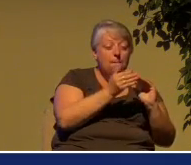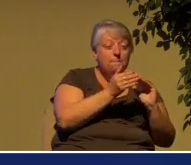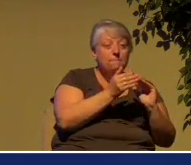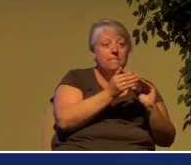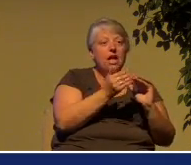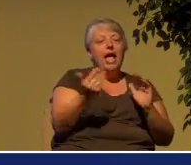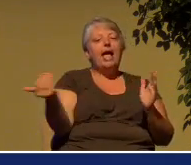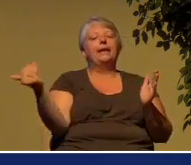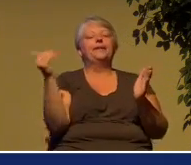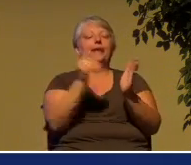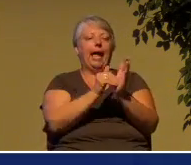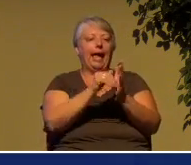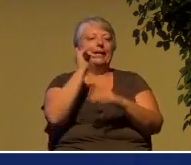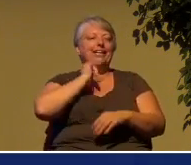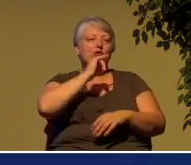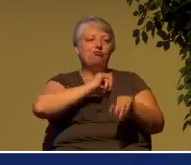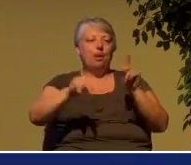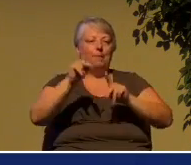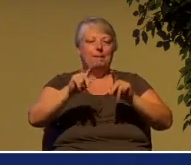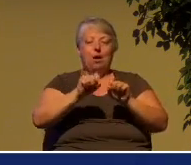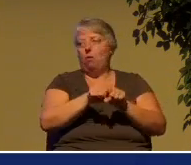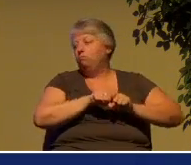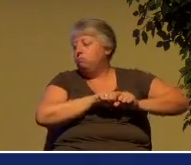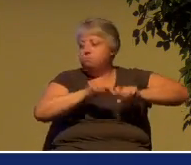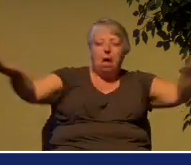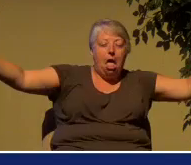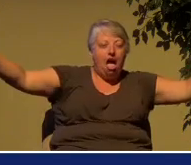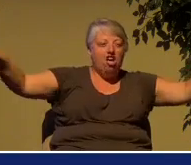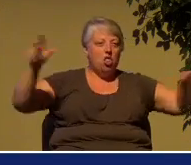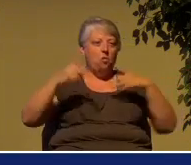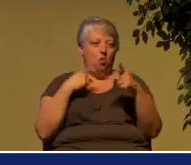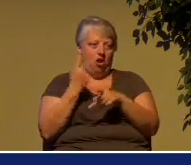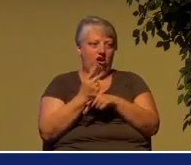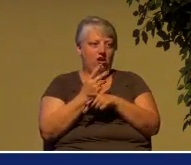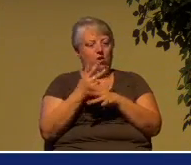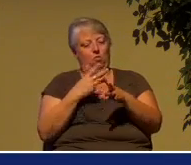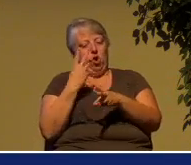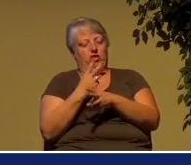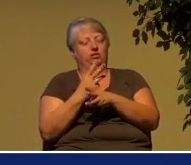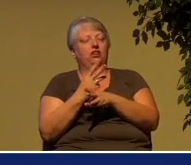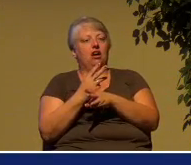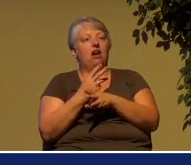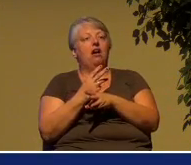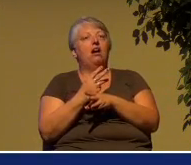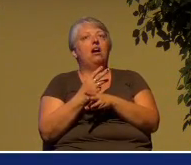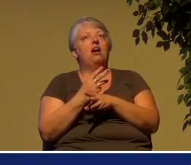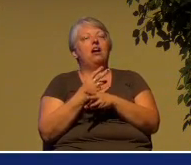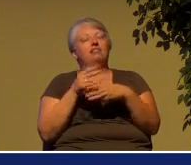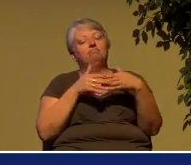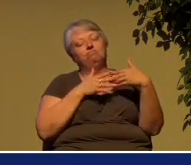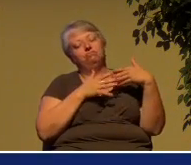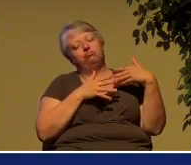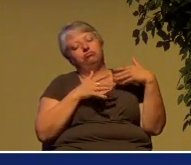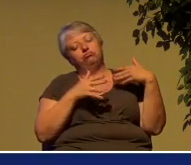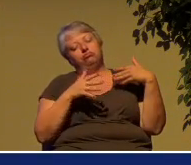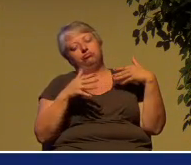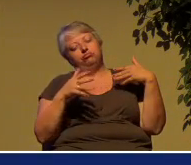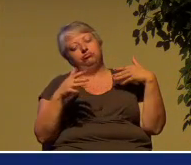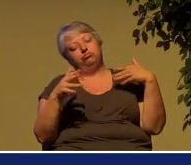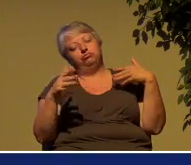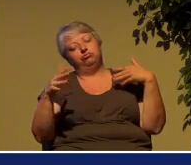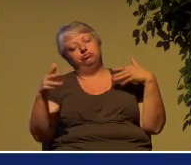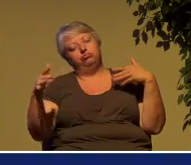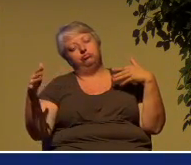over the world. And this time they remained there for the better part of